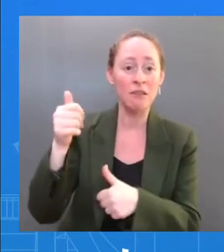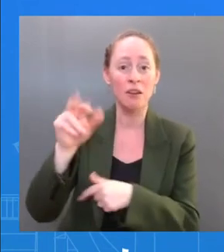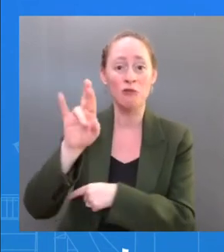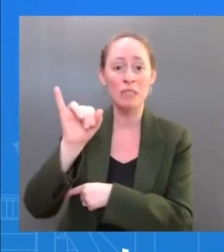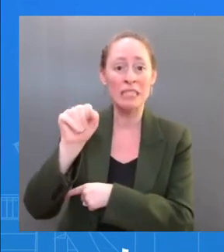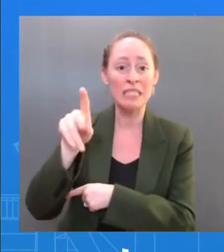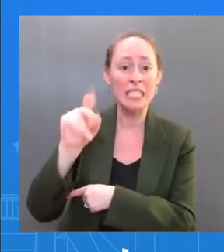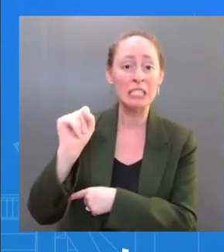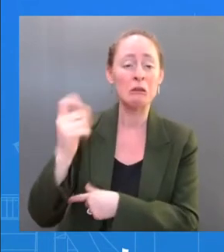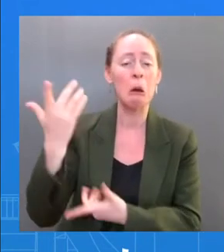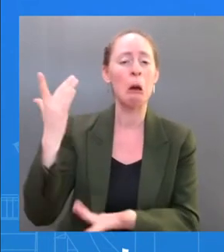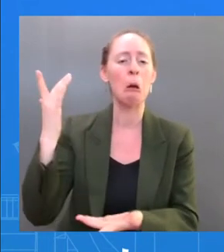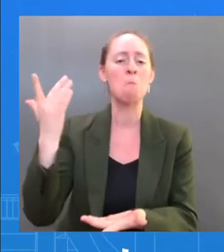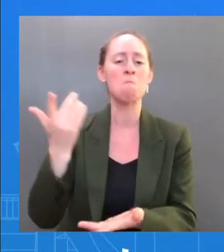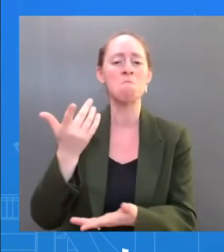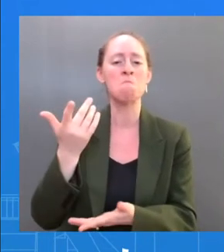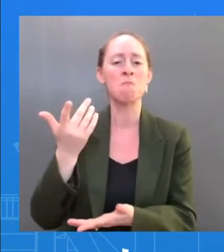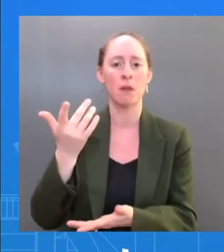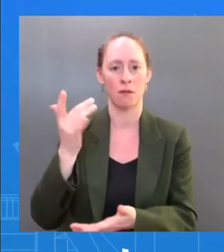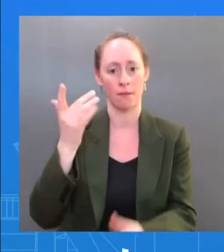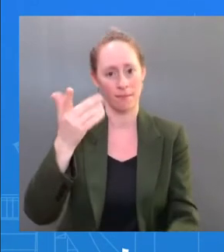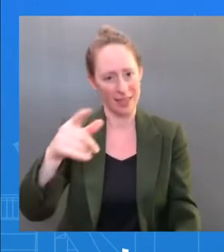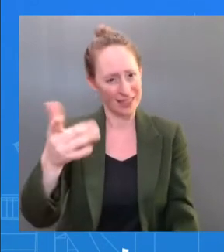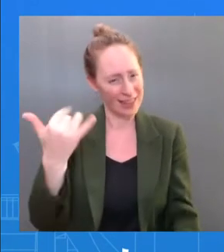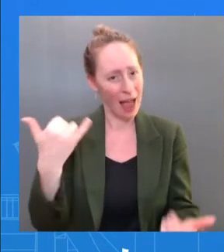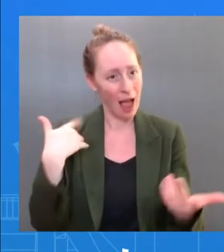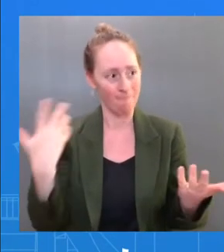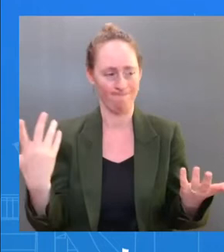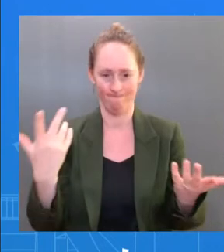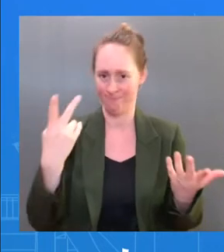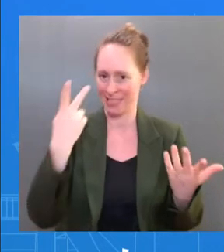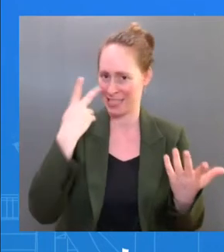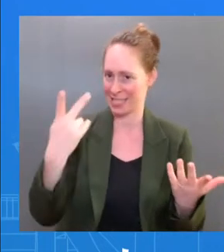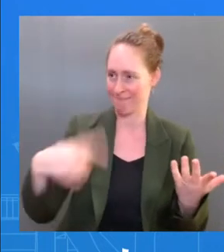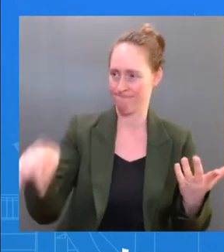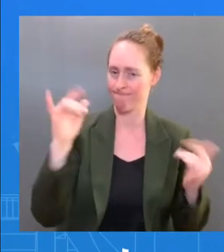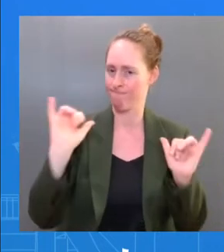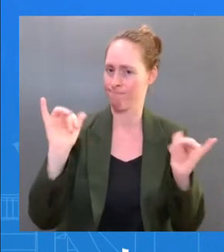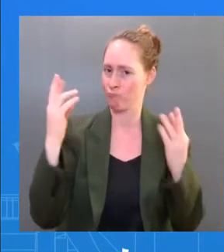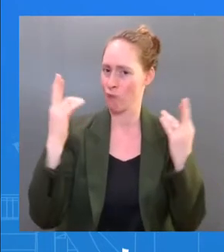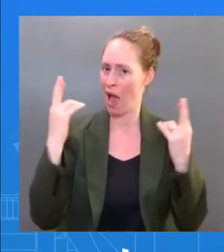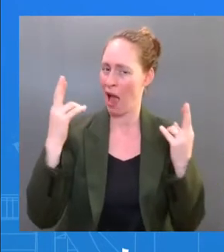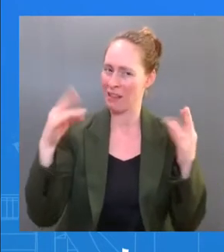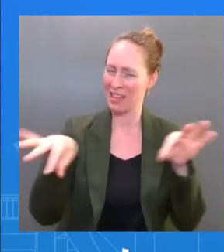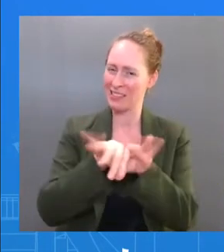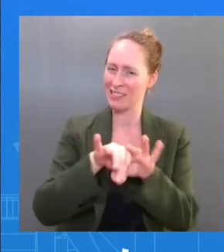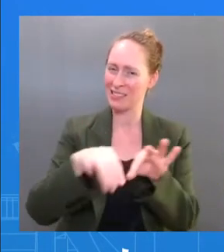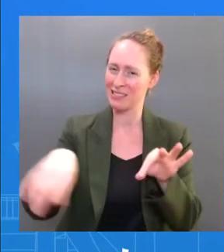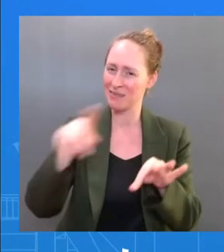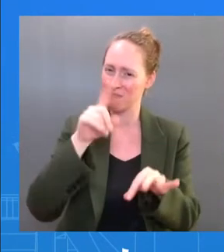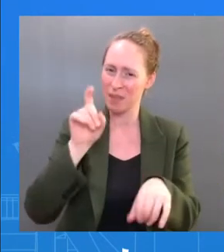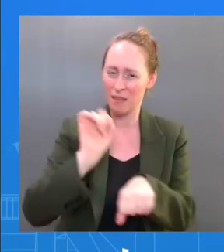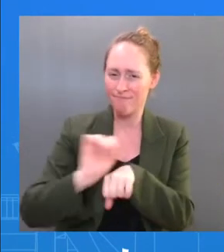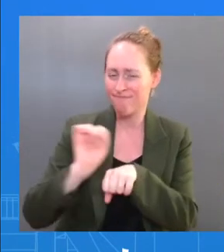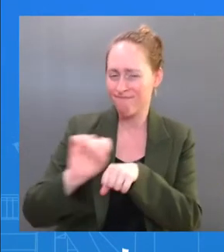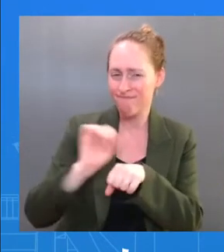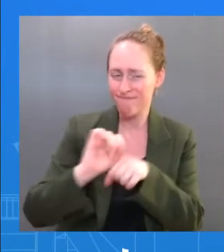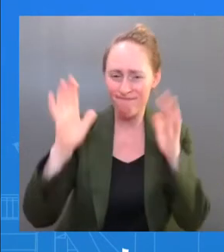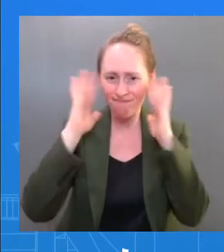all work so hard to make sure that every American has the same level of protection that the President has,